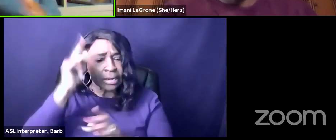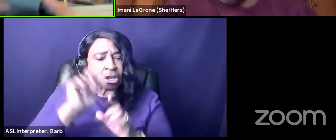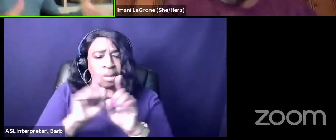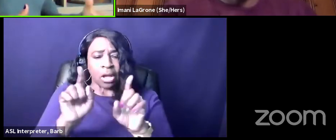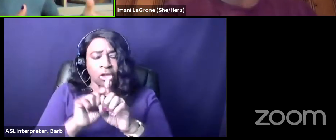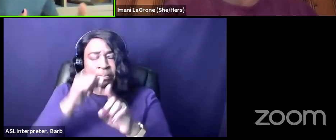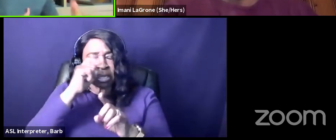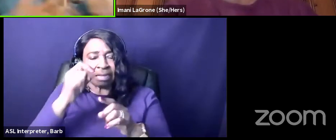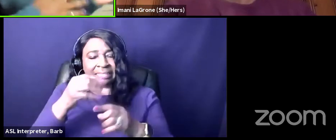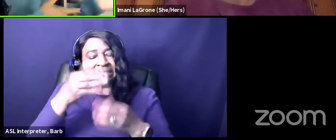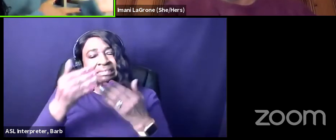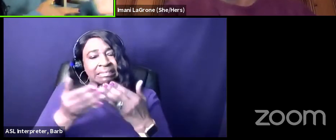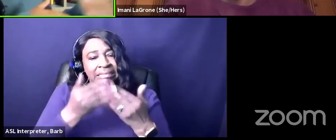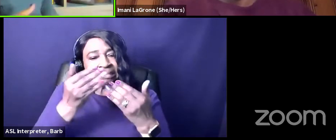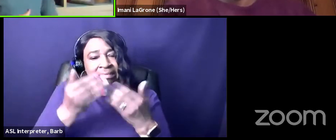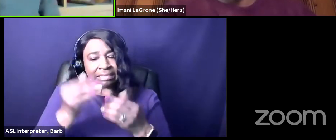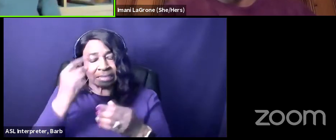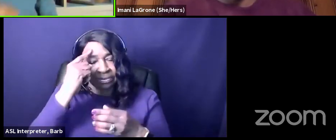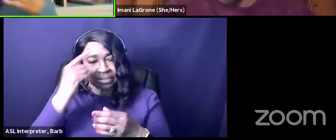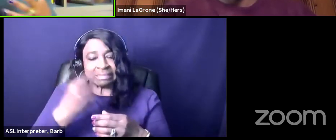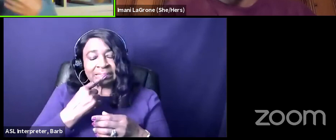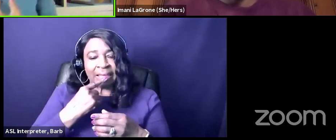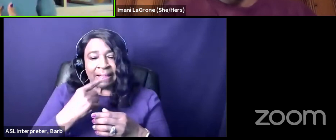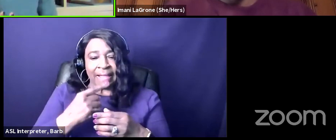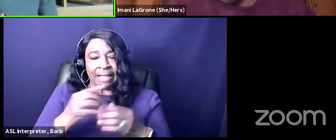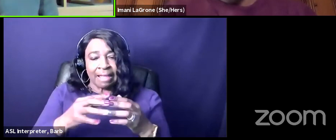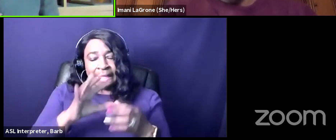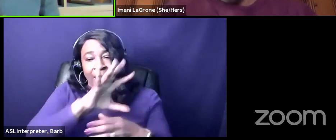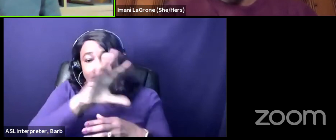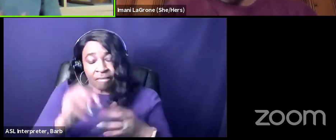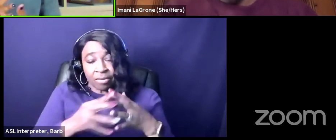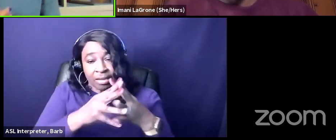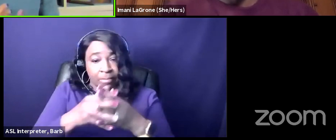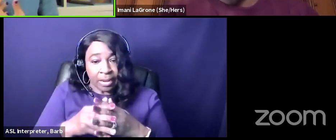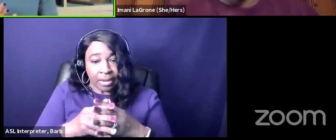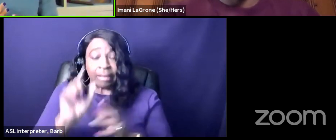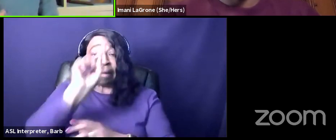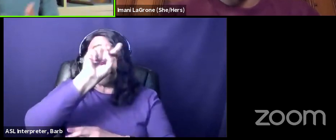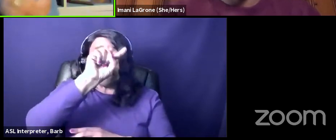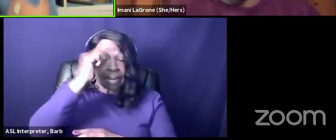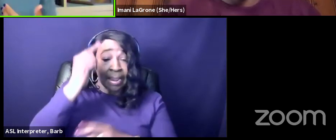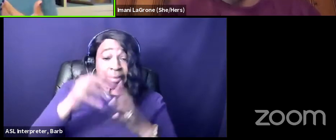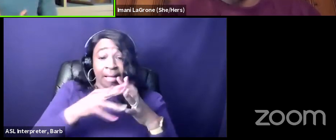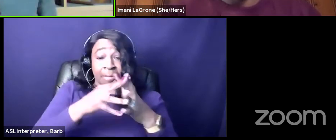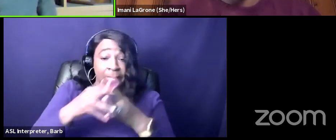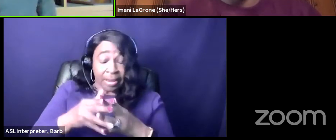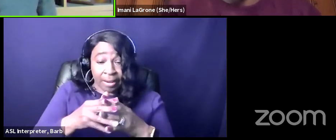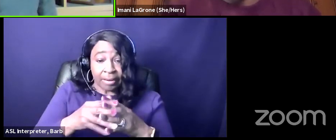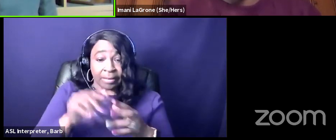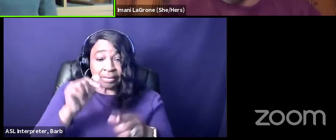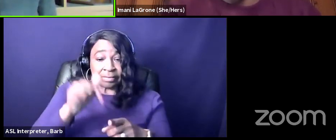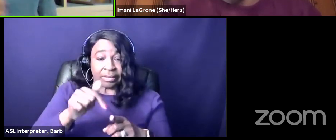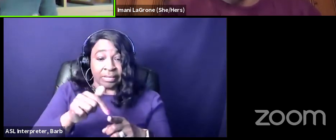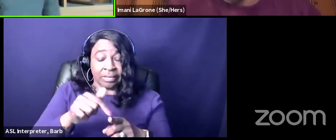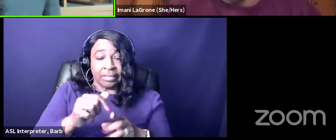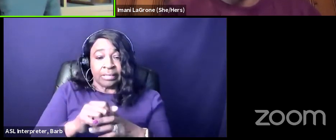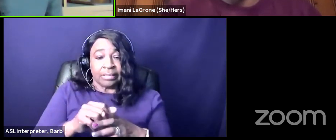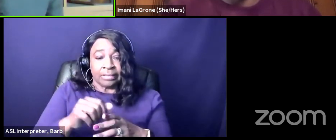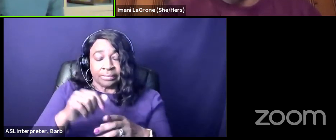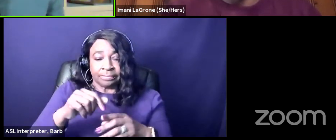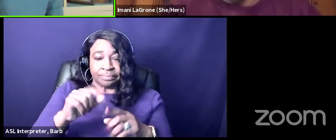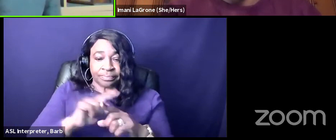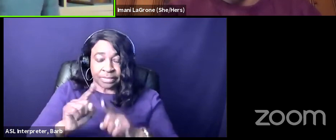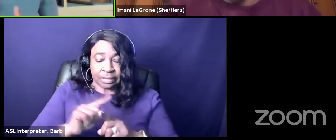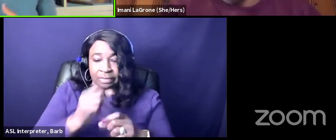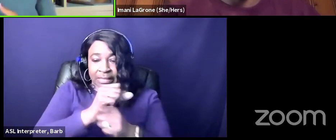saying african african-american and african-american right so black americans i classify as myself descendants of u.s chattel slavery we've been here